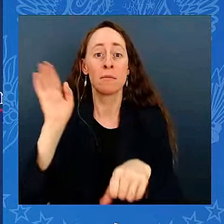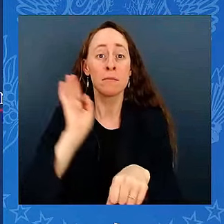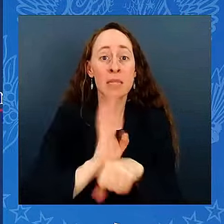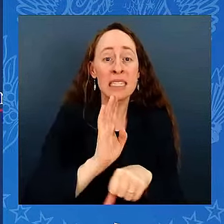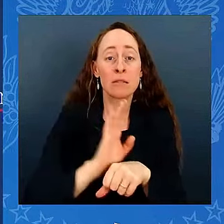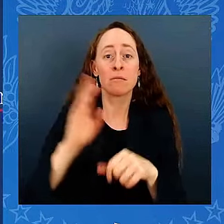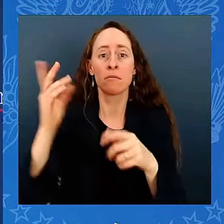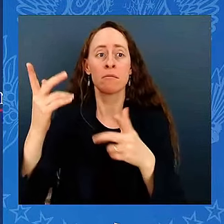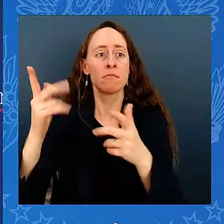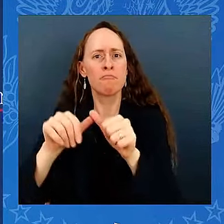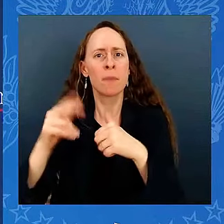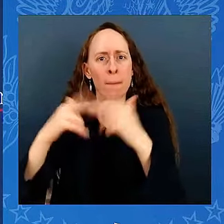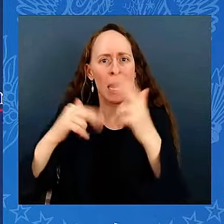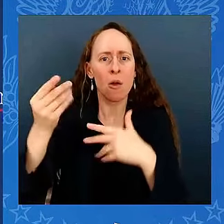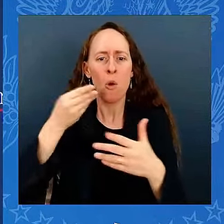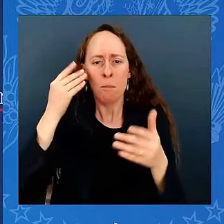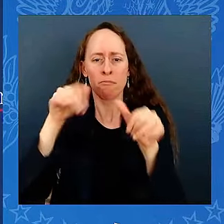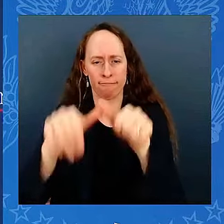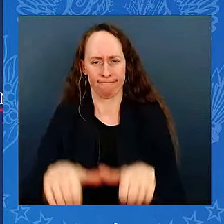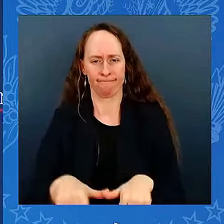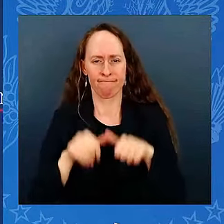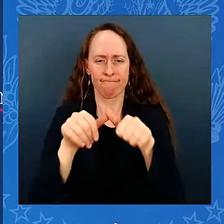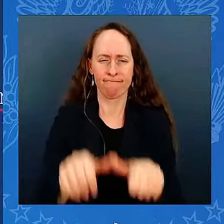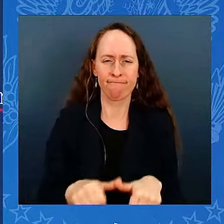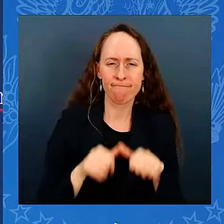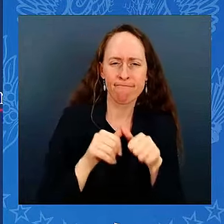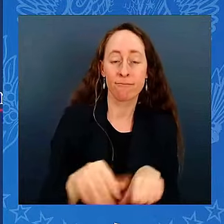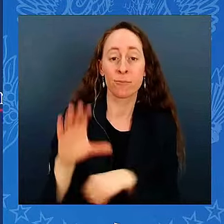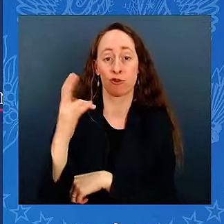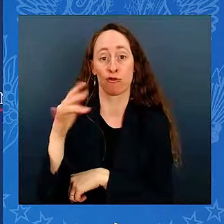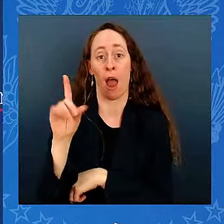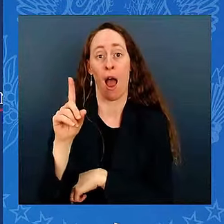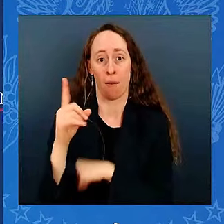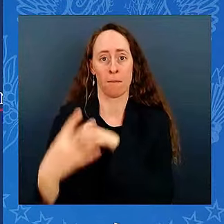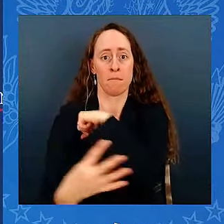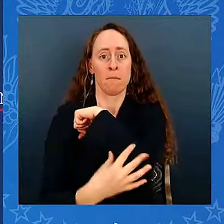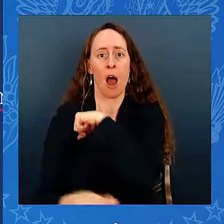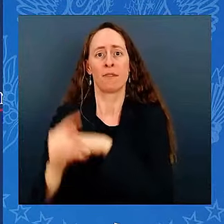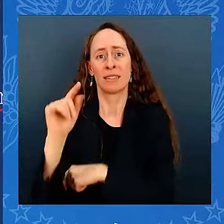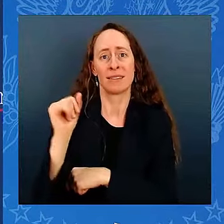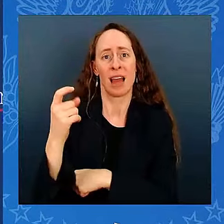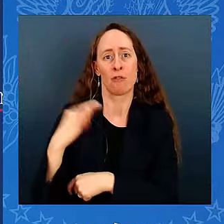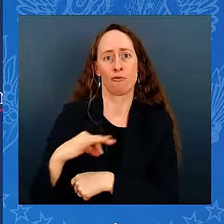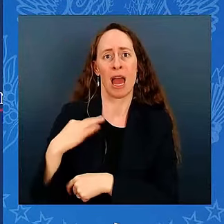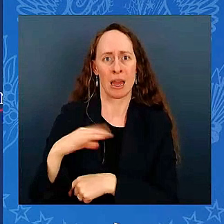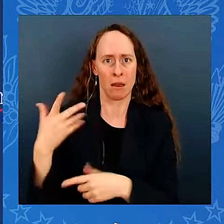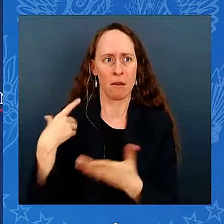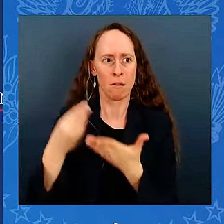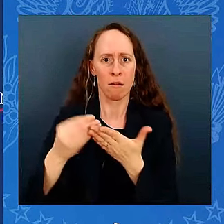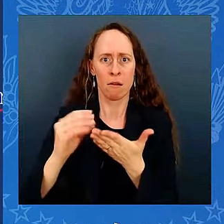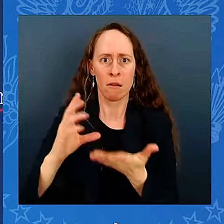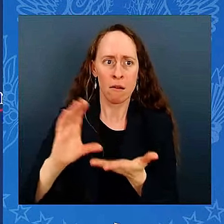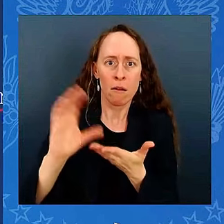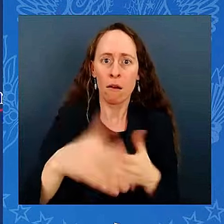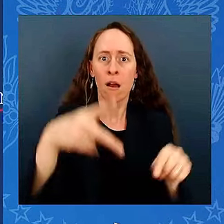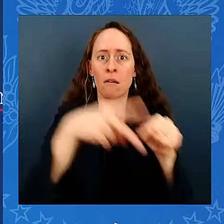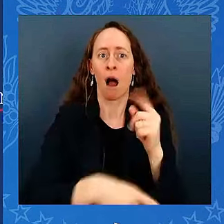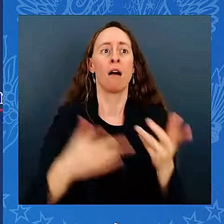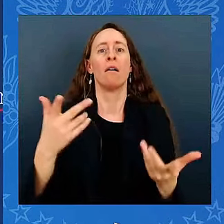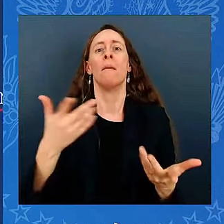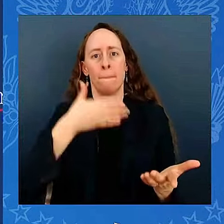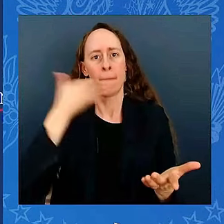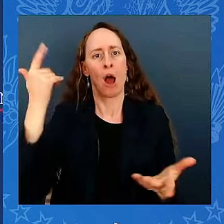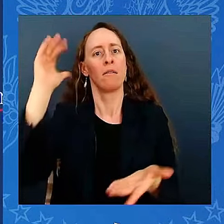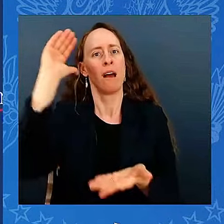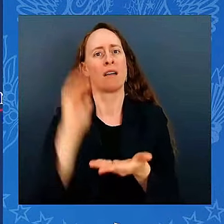cut child poverty in half. With the Butch Lewis Act, we took the most significant action in 50 years to protect the pensions of millions of union workers